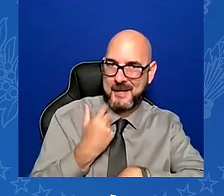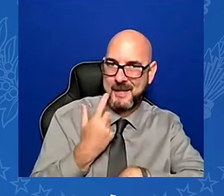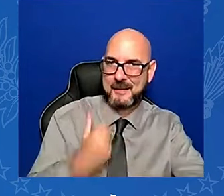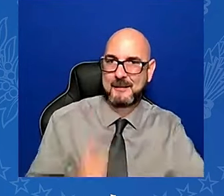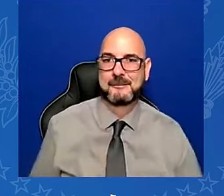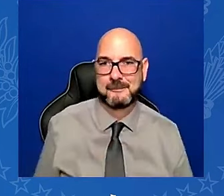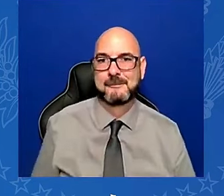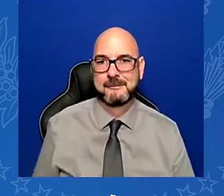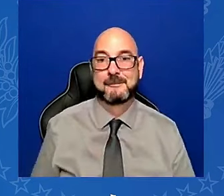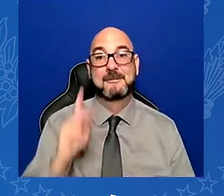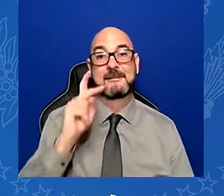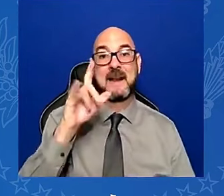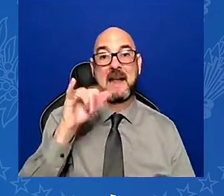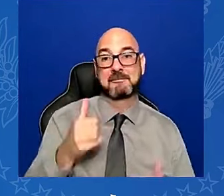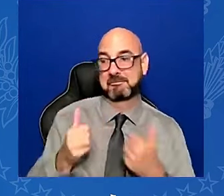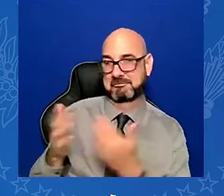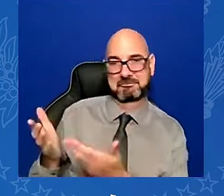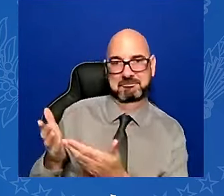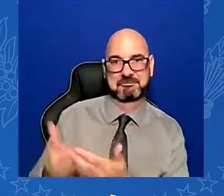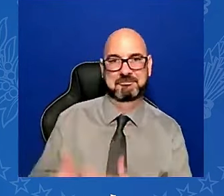Clarice holds Thank Thank you so much. Thank you. Thank you.